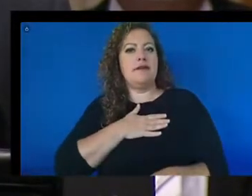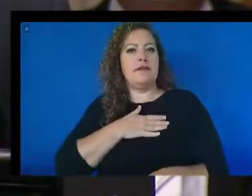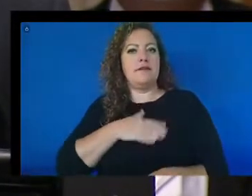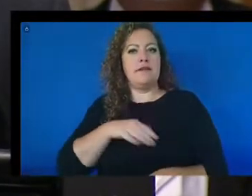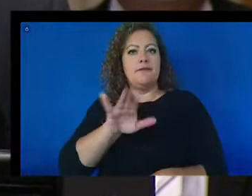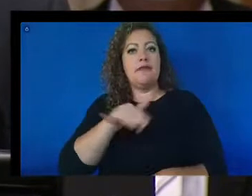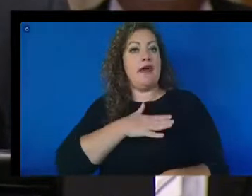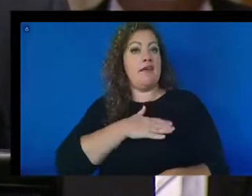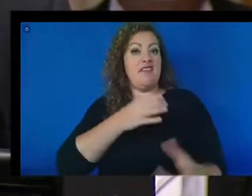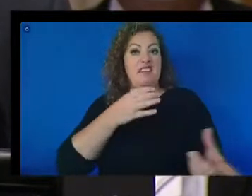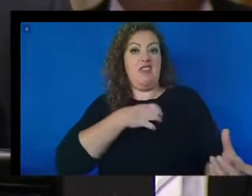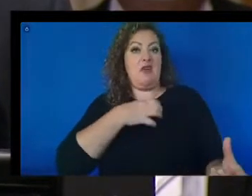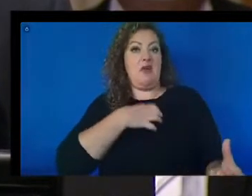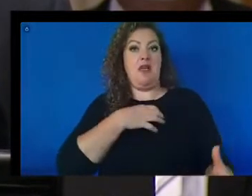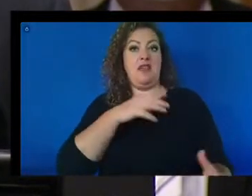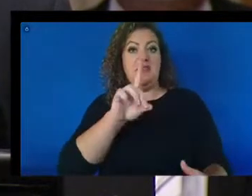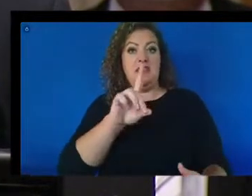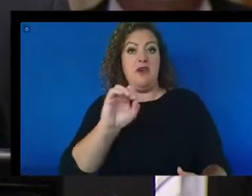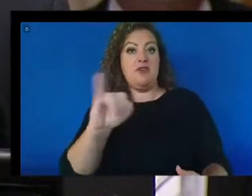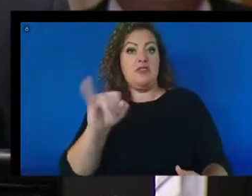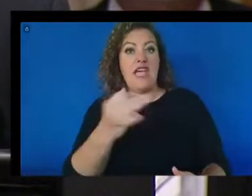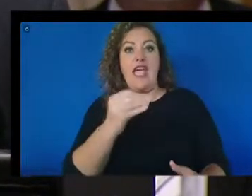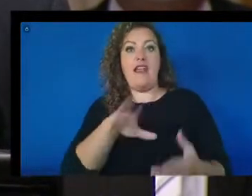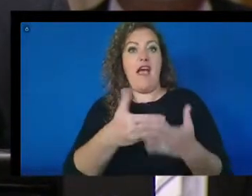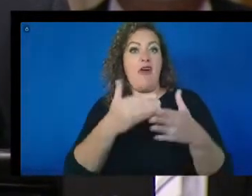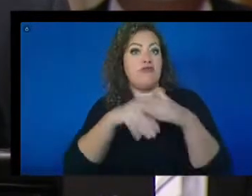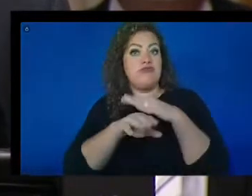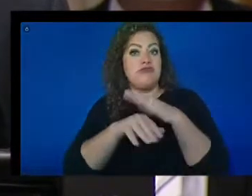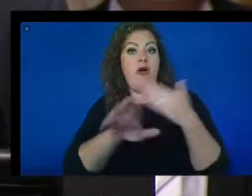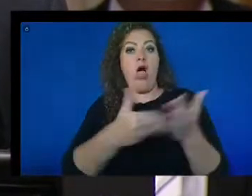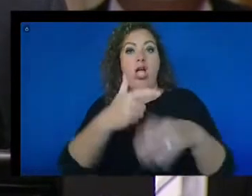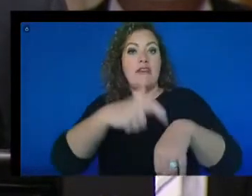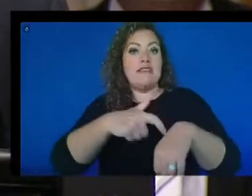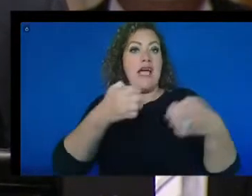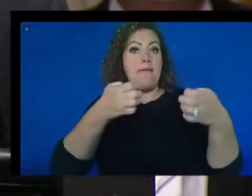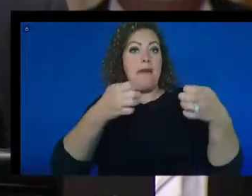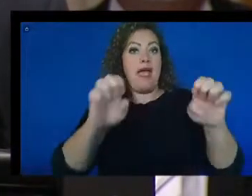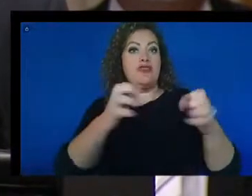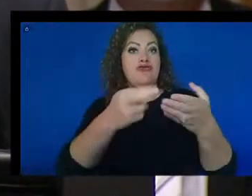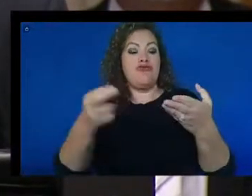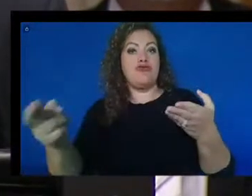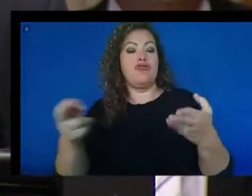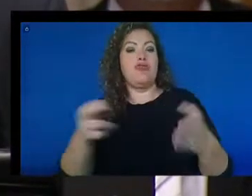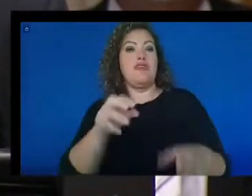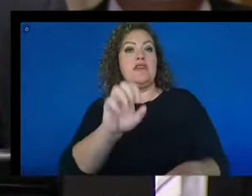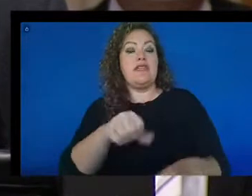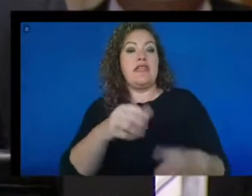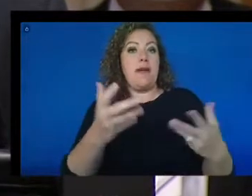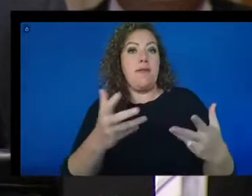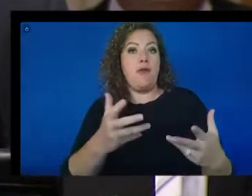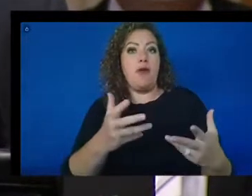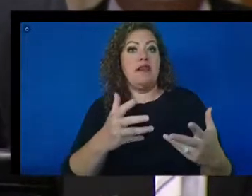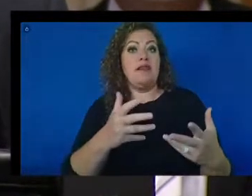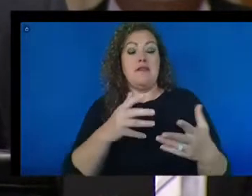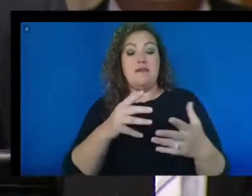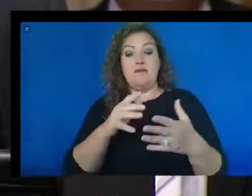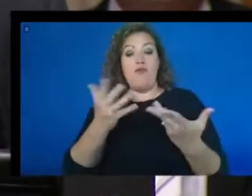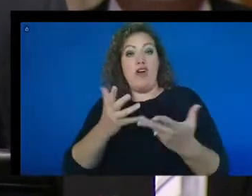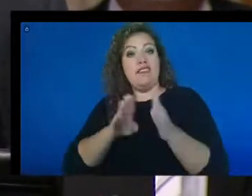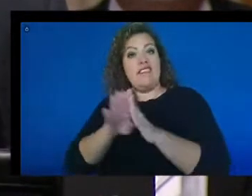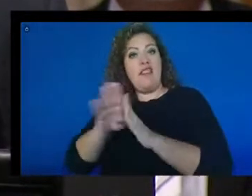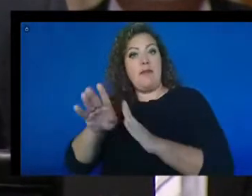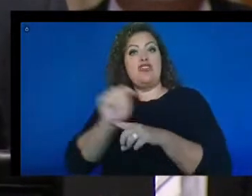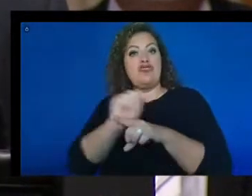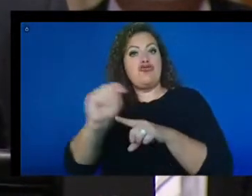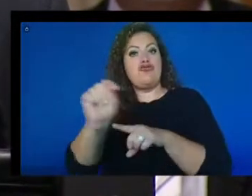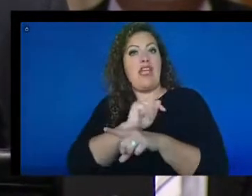four-year way to get access to services, all of that time energy and resources can be refunded into training the people who are developing the information delivery